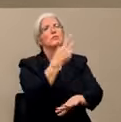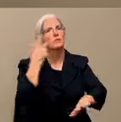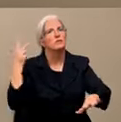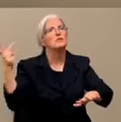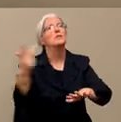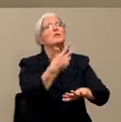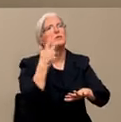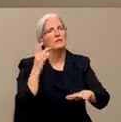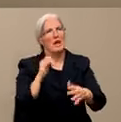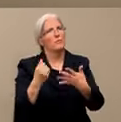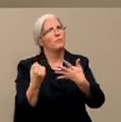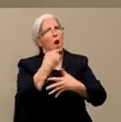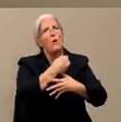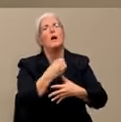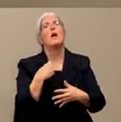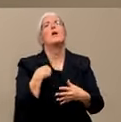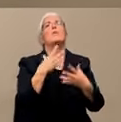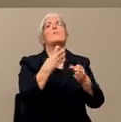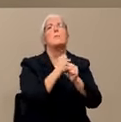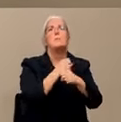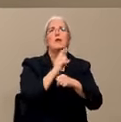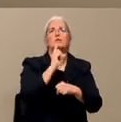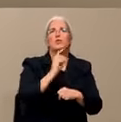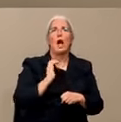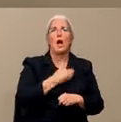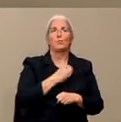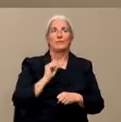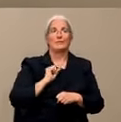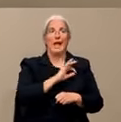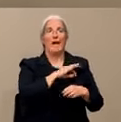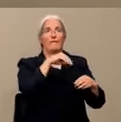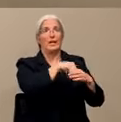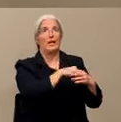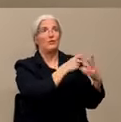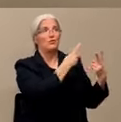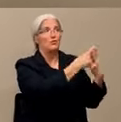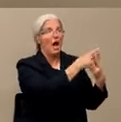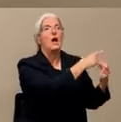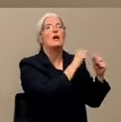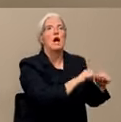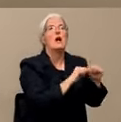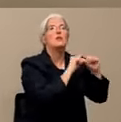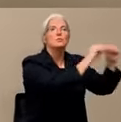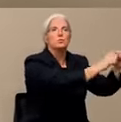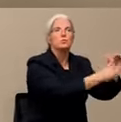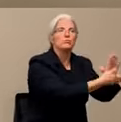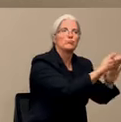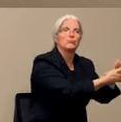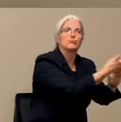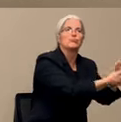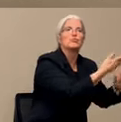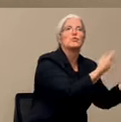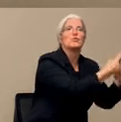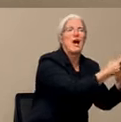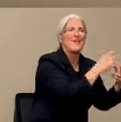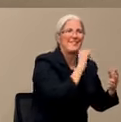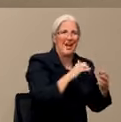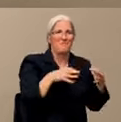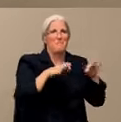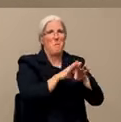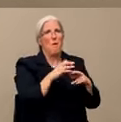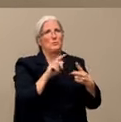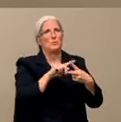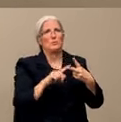maintaining our staff within our custodial facilities, those who operate in jail. So with that, if we need to, and we have not